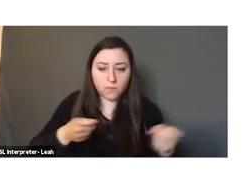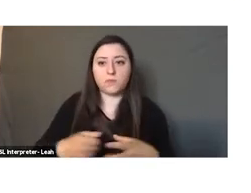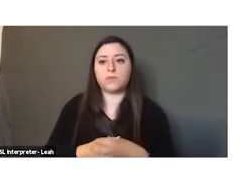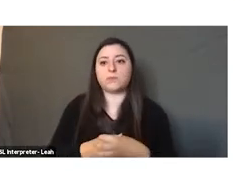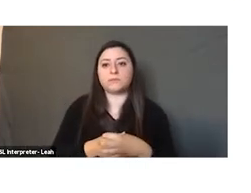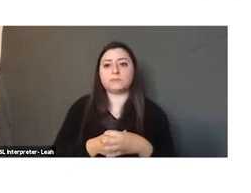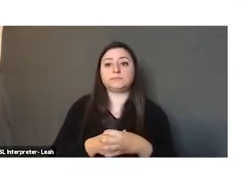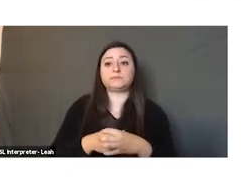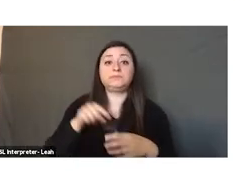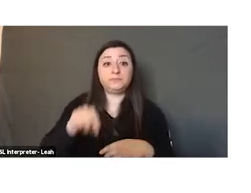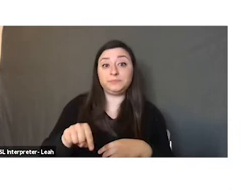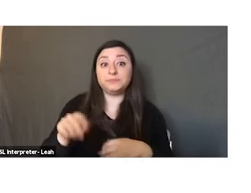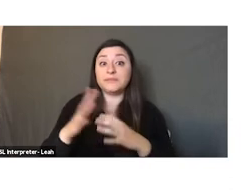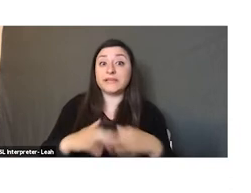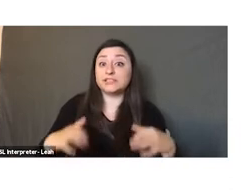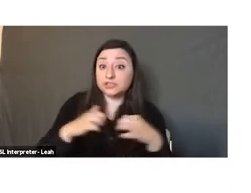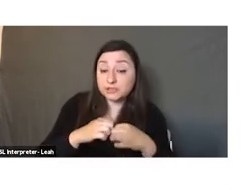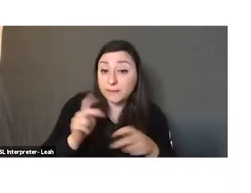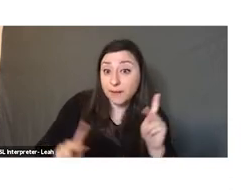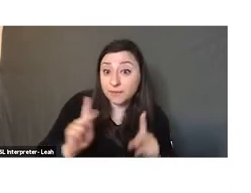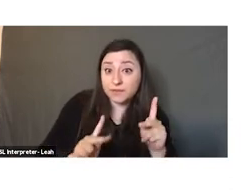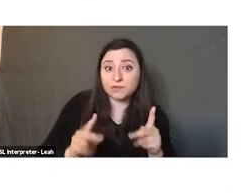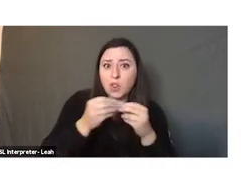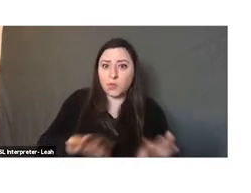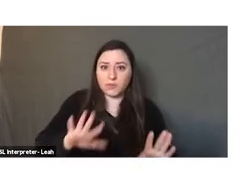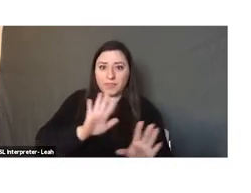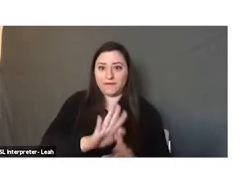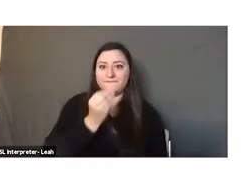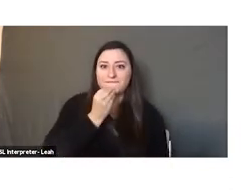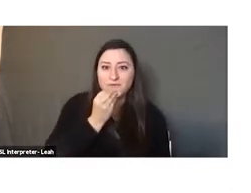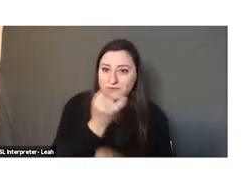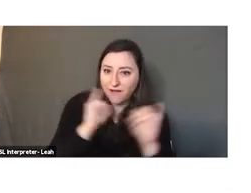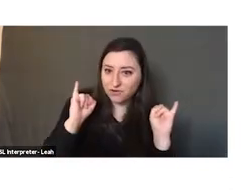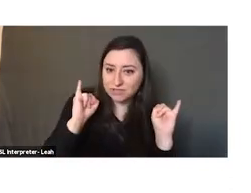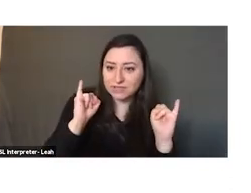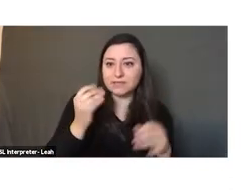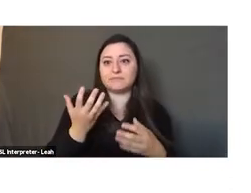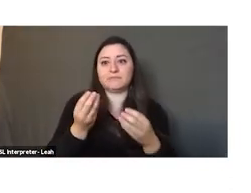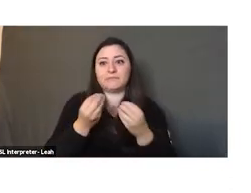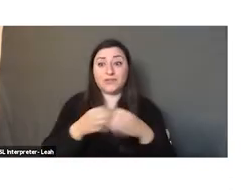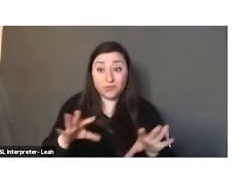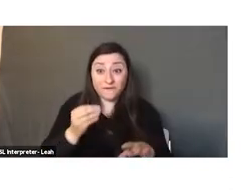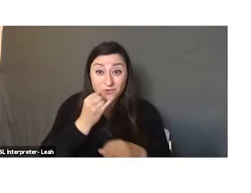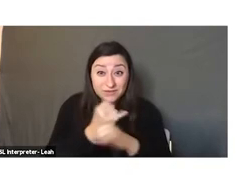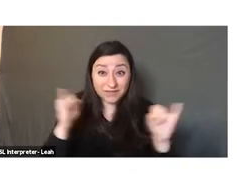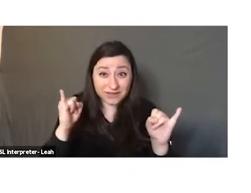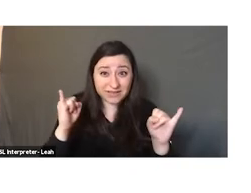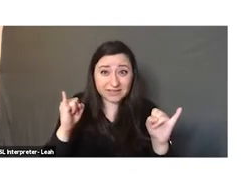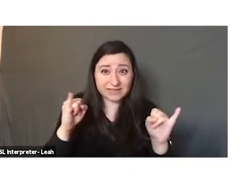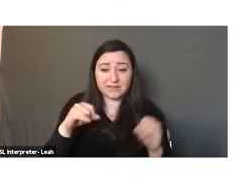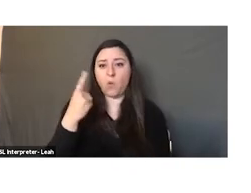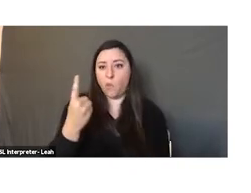indigenous population to losing their food sovereignty, and losing your food sovereignty is one of the